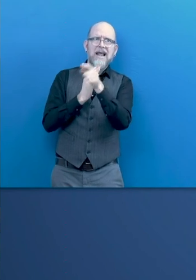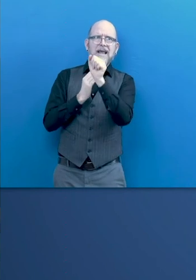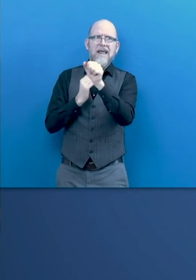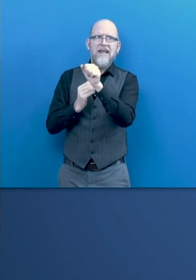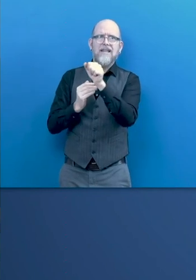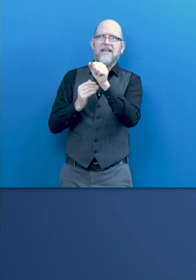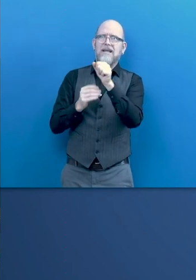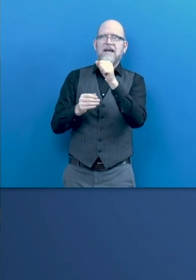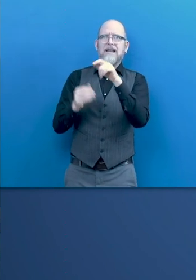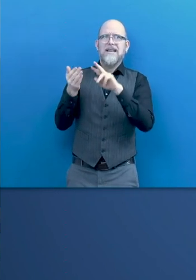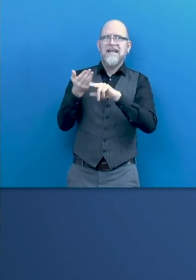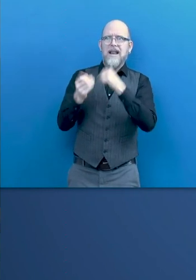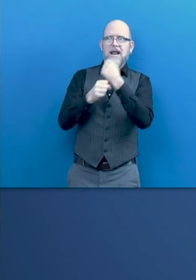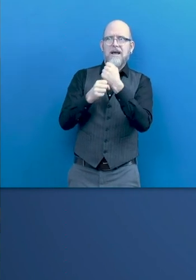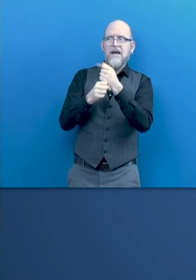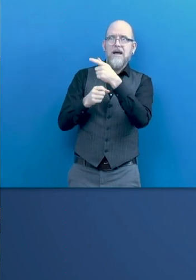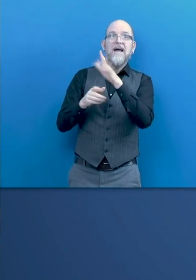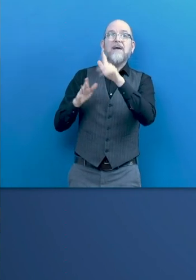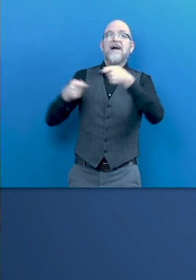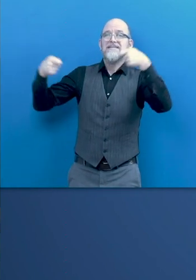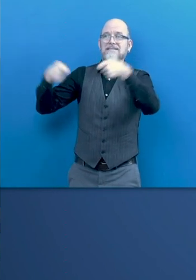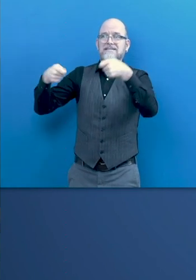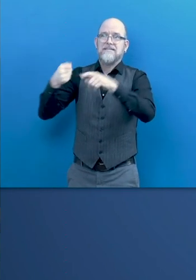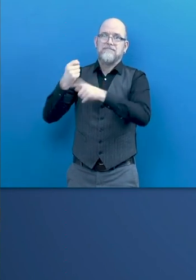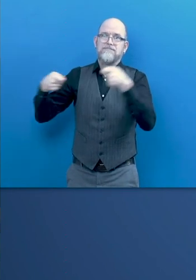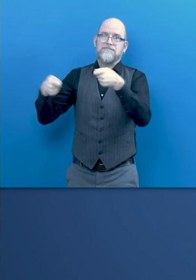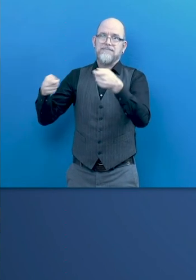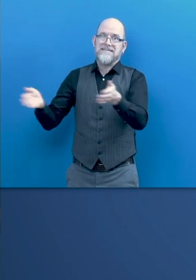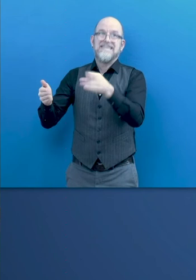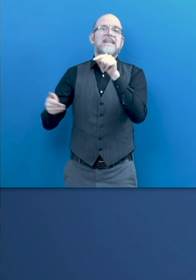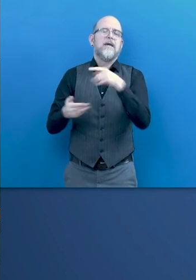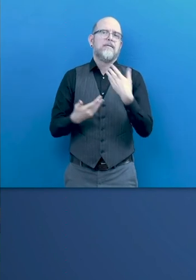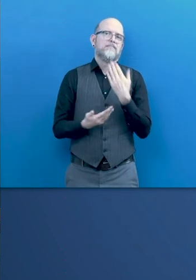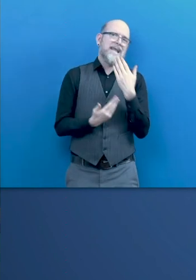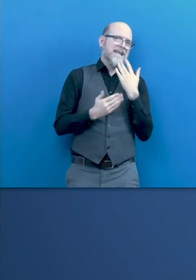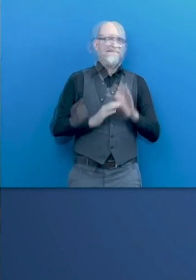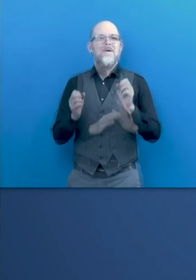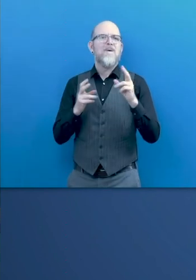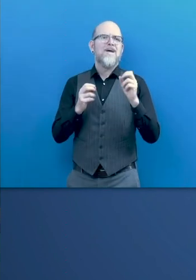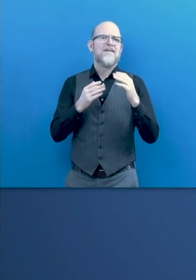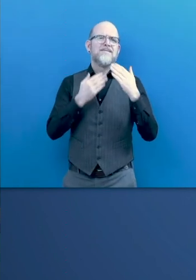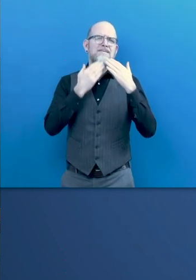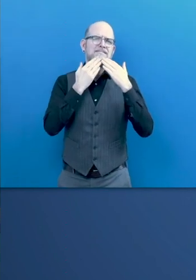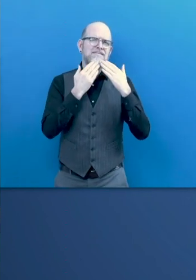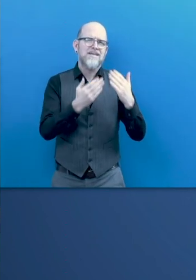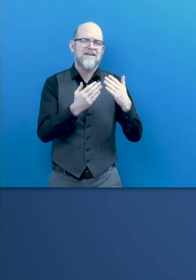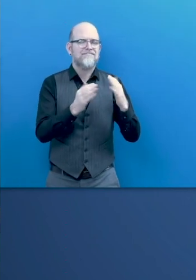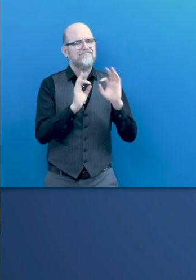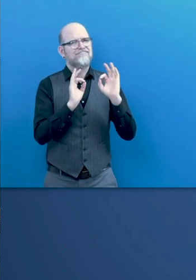OK, thank you very much. Thank you very much, Catherine. And the last question is for Carlos Carlos